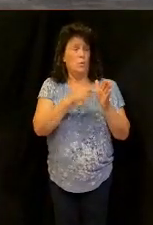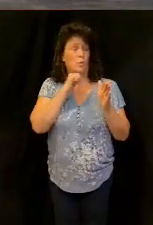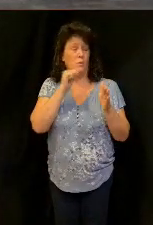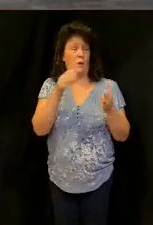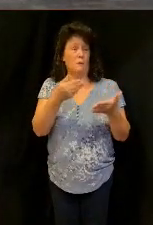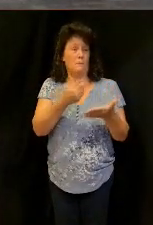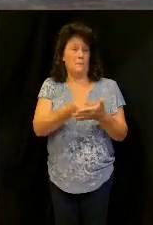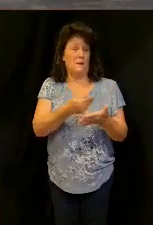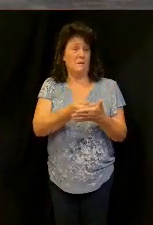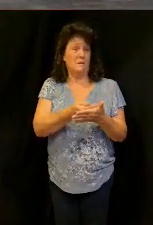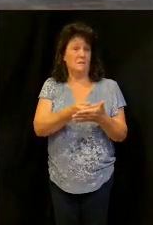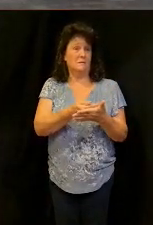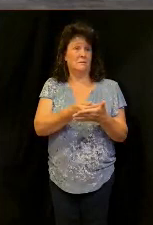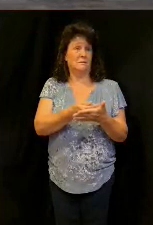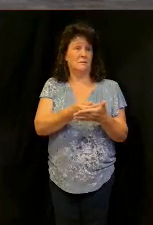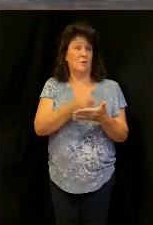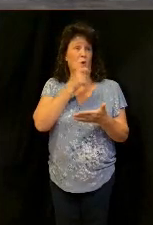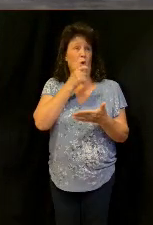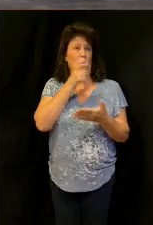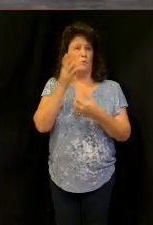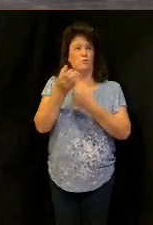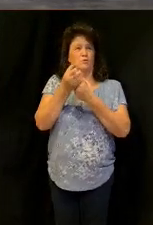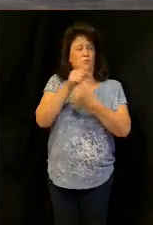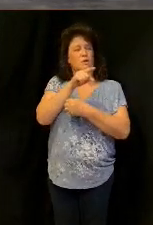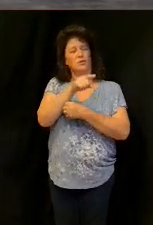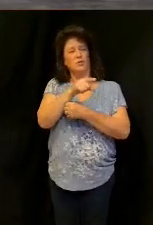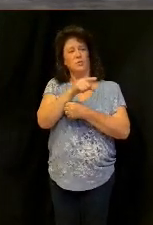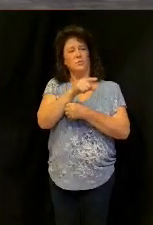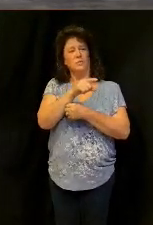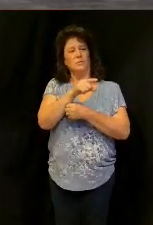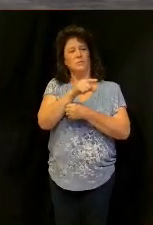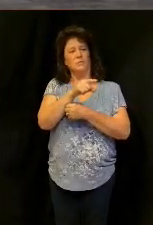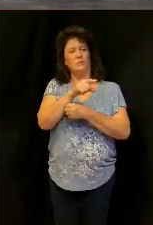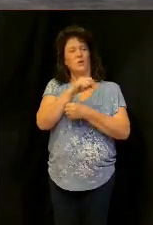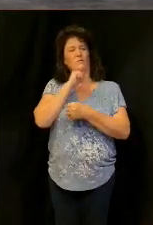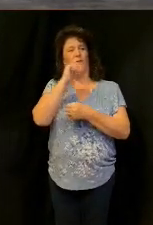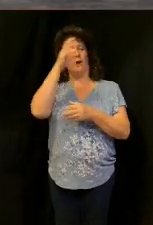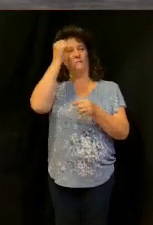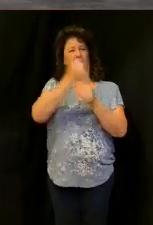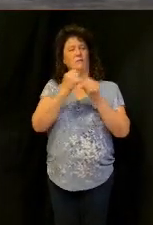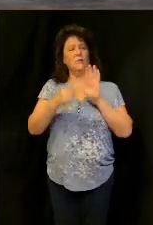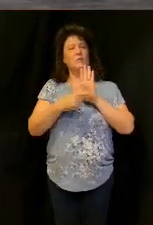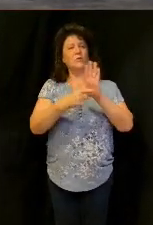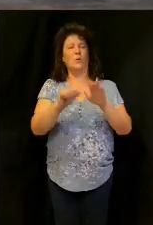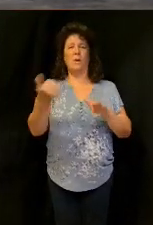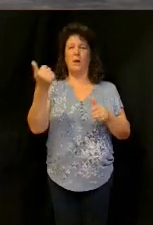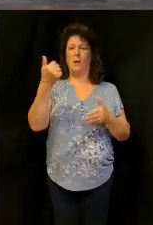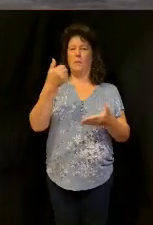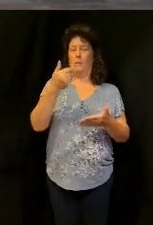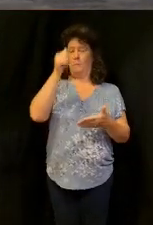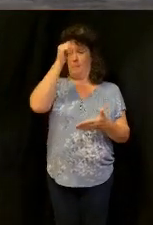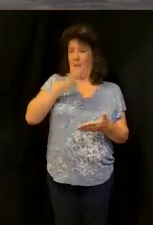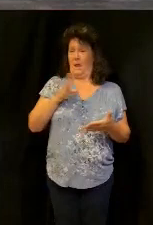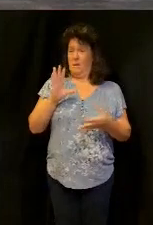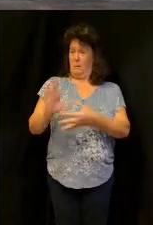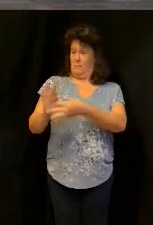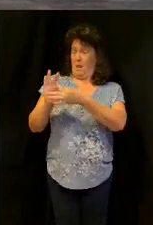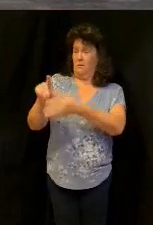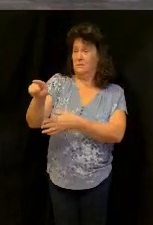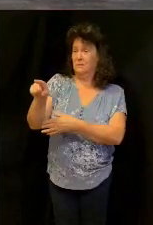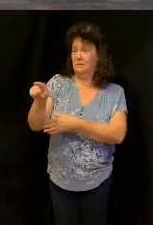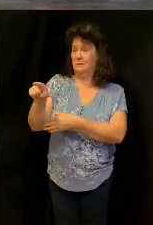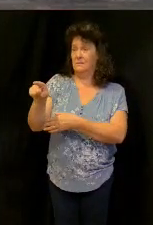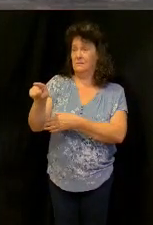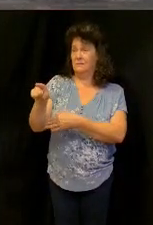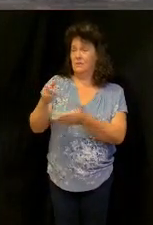man this is good and if you have not been faithful in what is another man's who will give you what is your own no servant